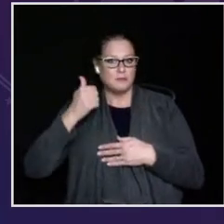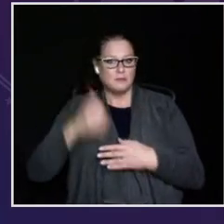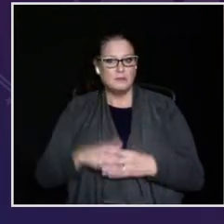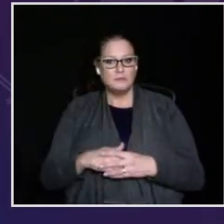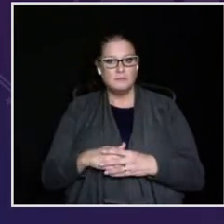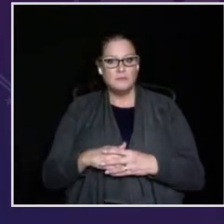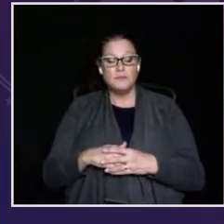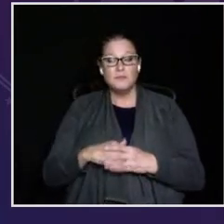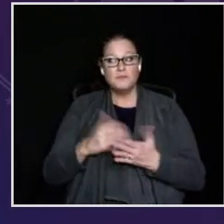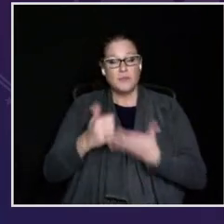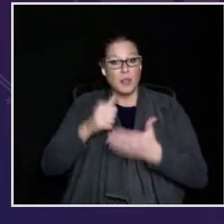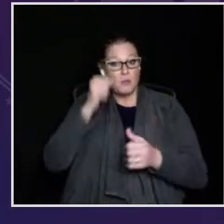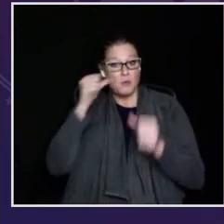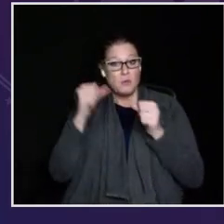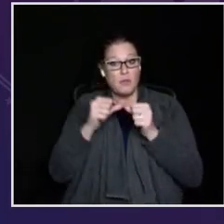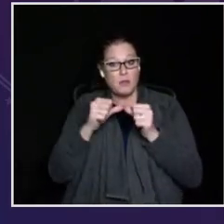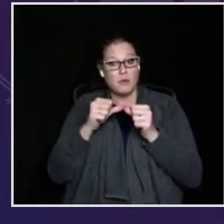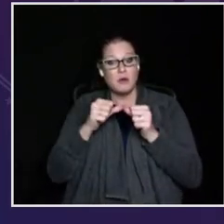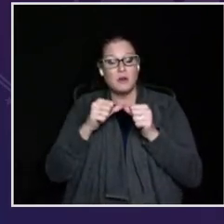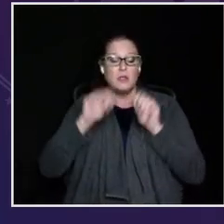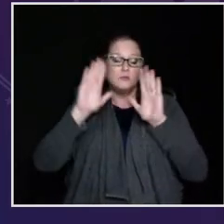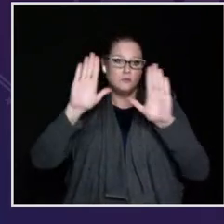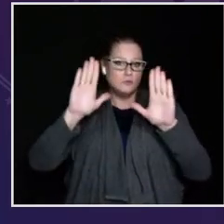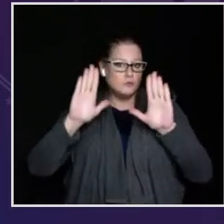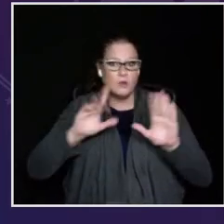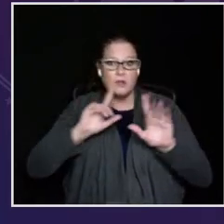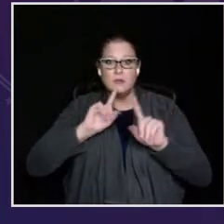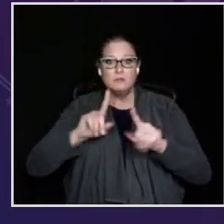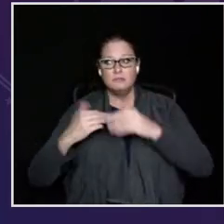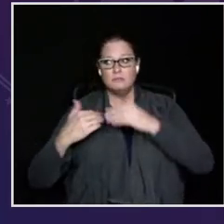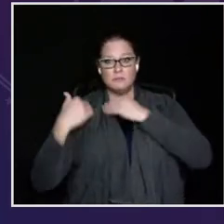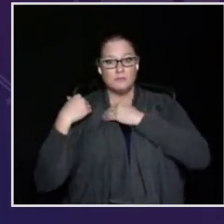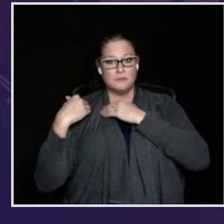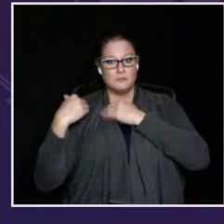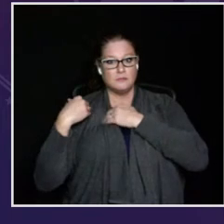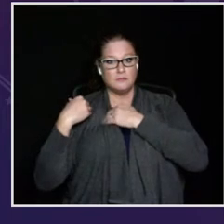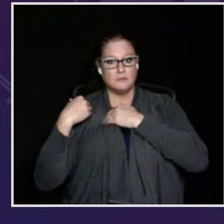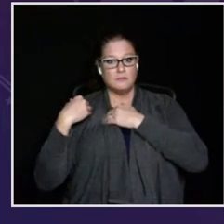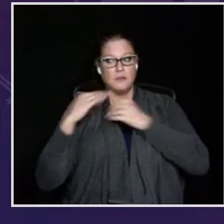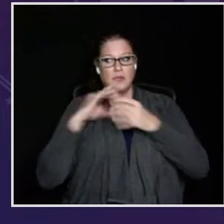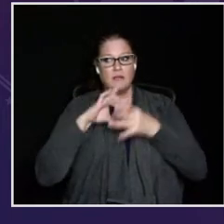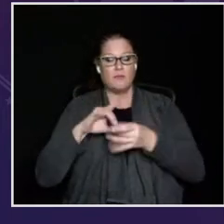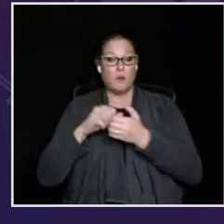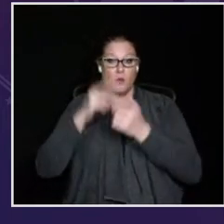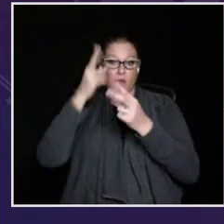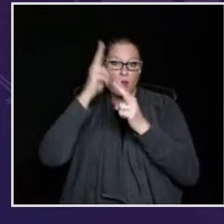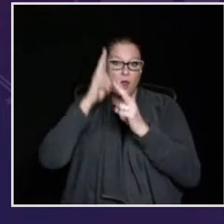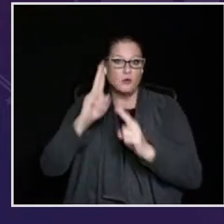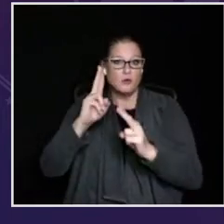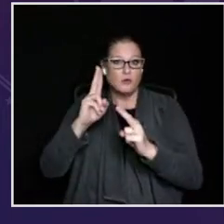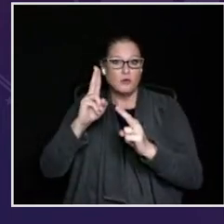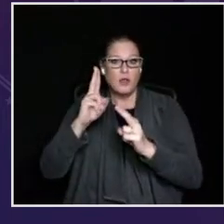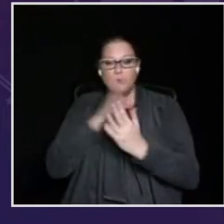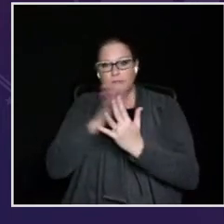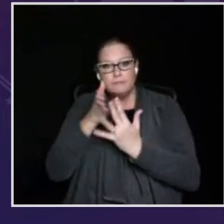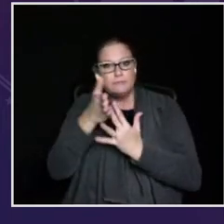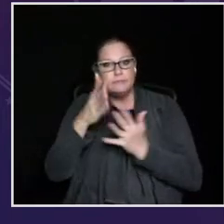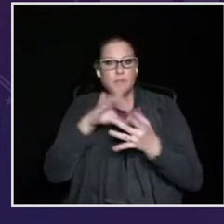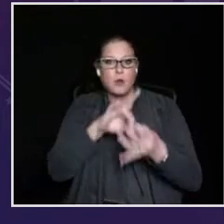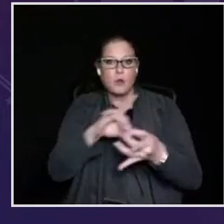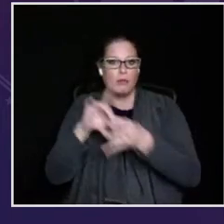American and for what America is at our best. And they remind me of the extraordinary responsibilities